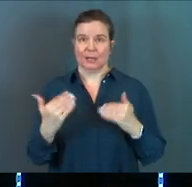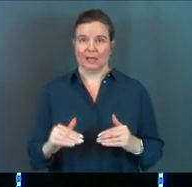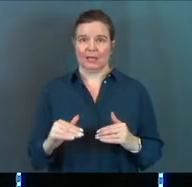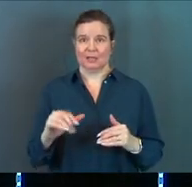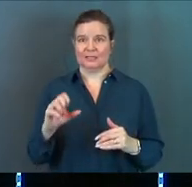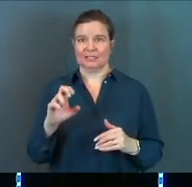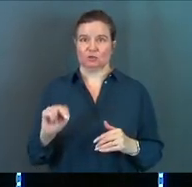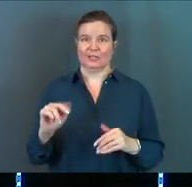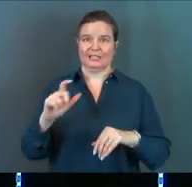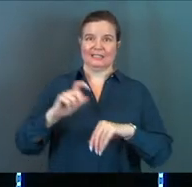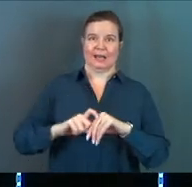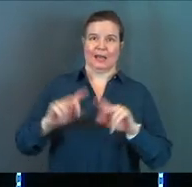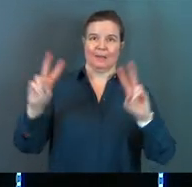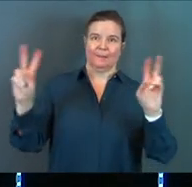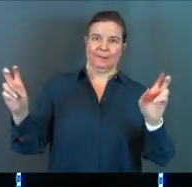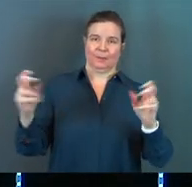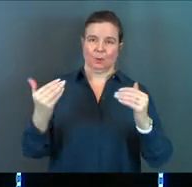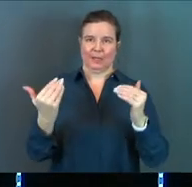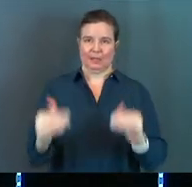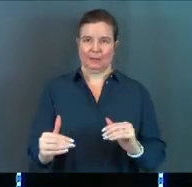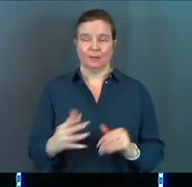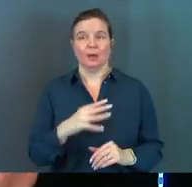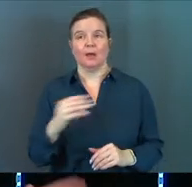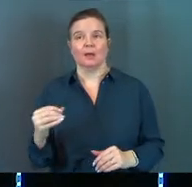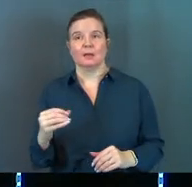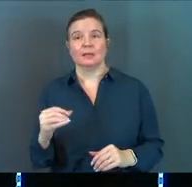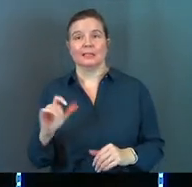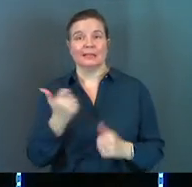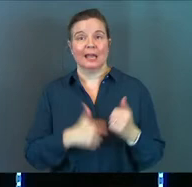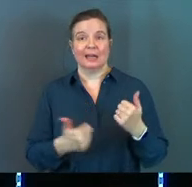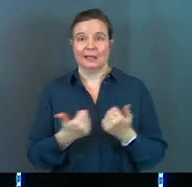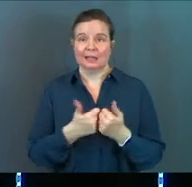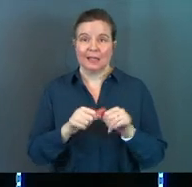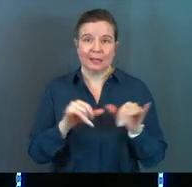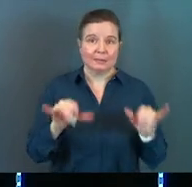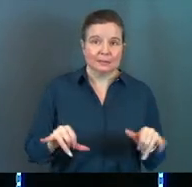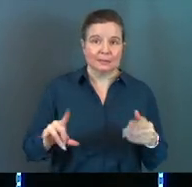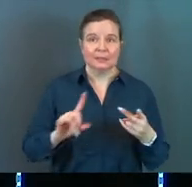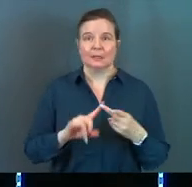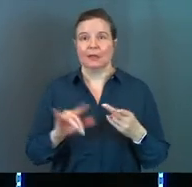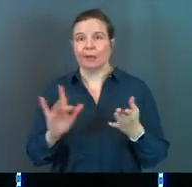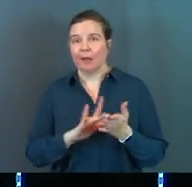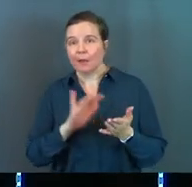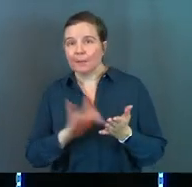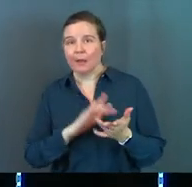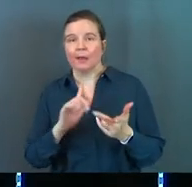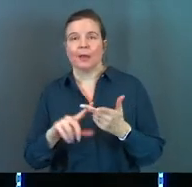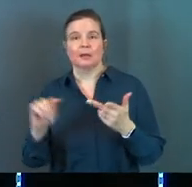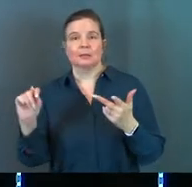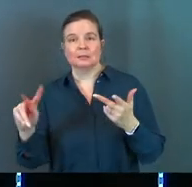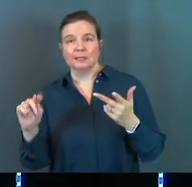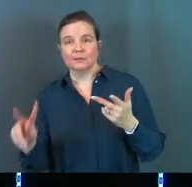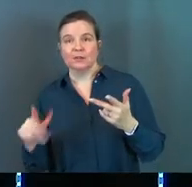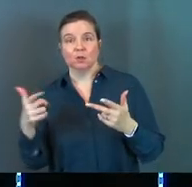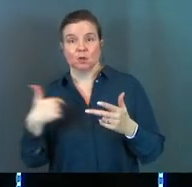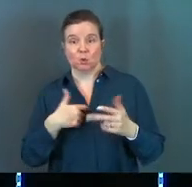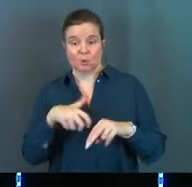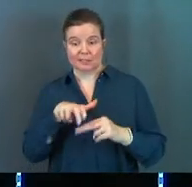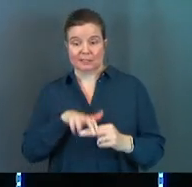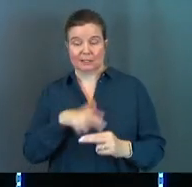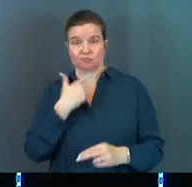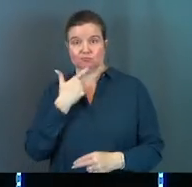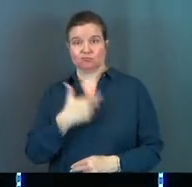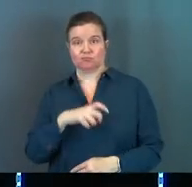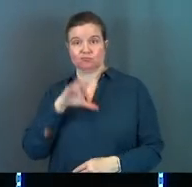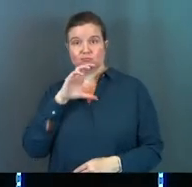screen time. We called it screen time. And it was any of the game systems, any of the iPads, any of the TVs that you were going to sit